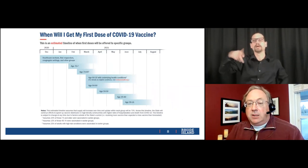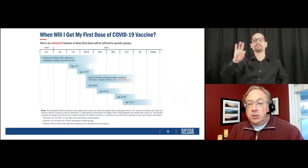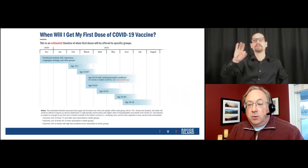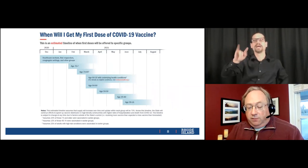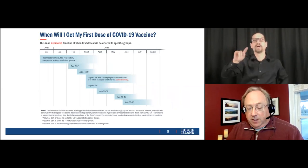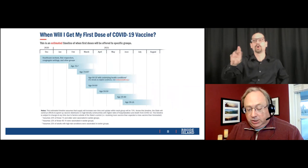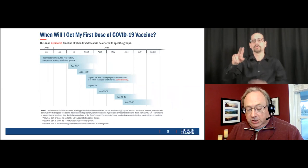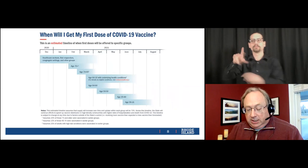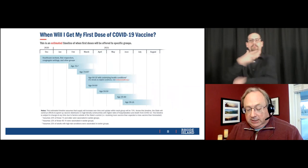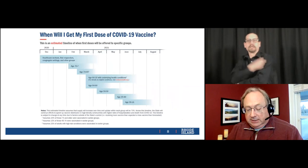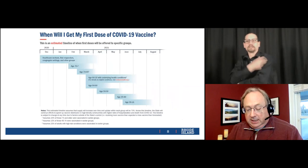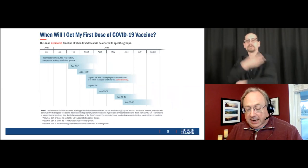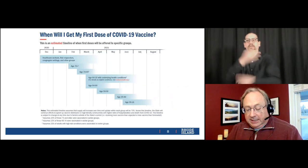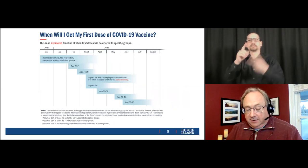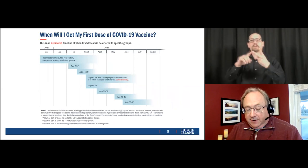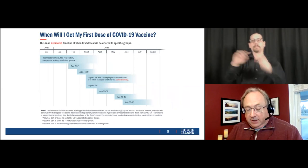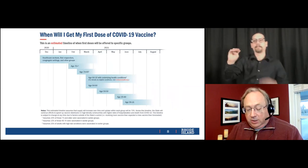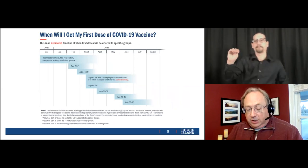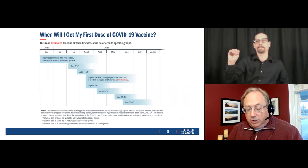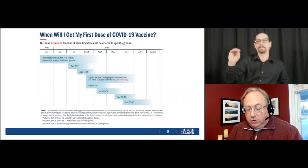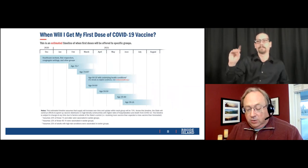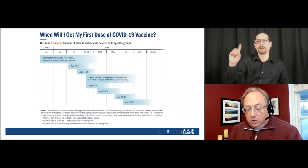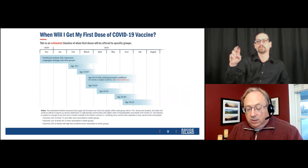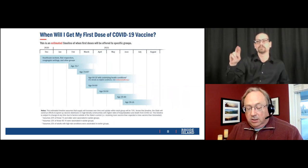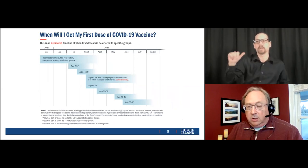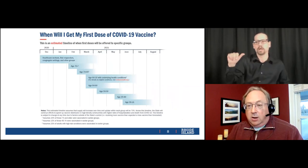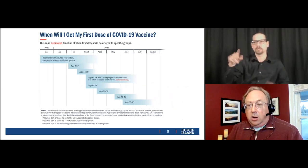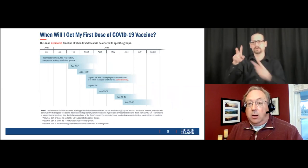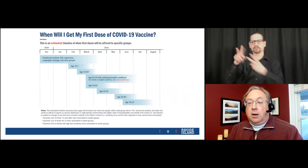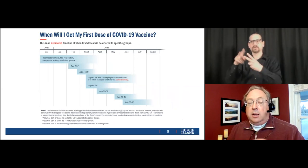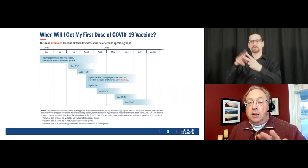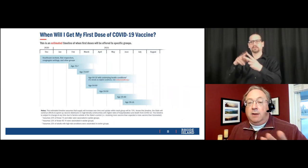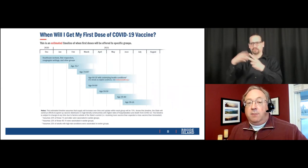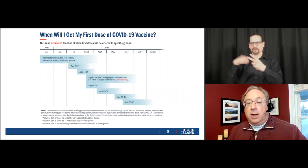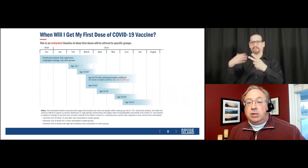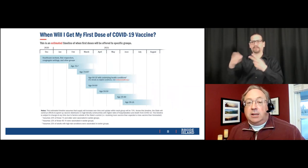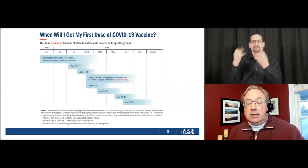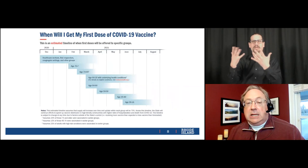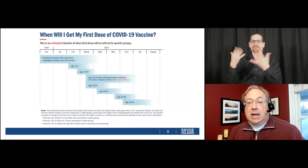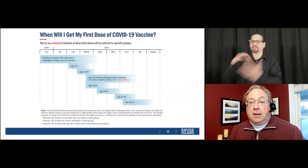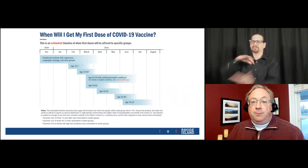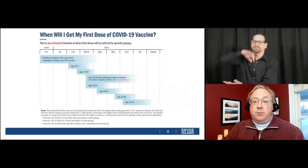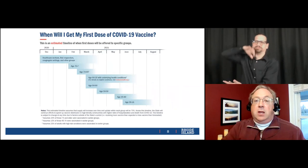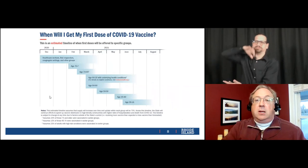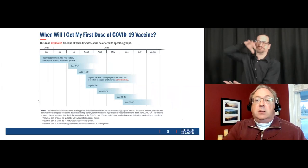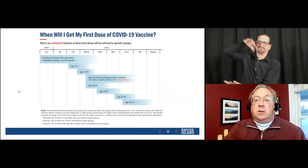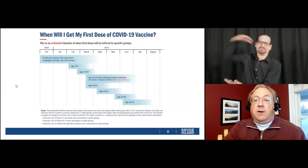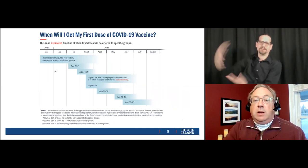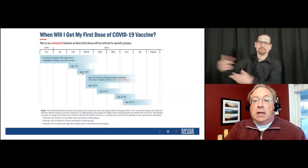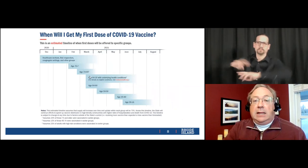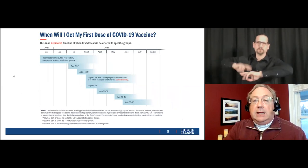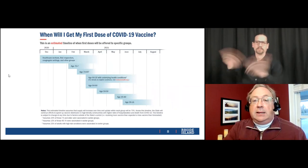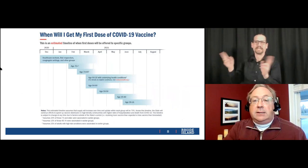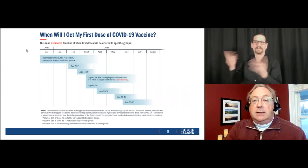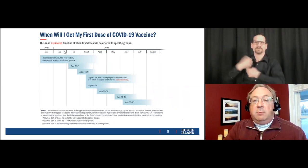That is new information to us and hasn't factored into our information on this slide. So